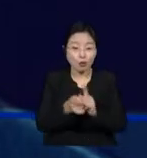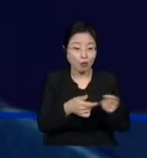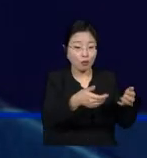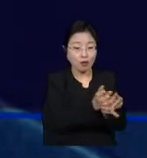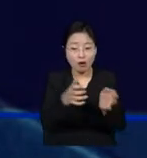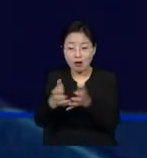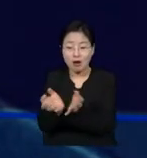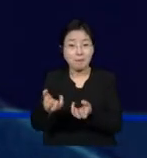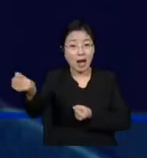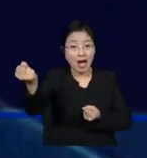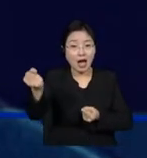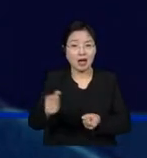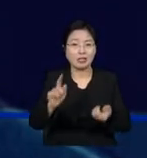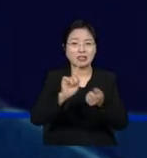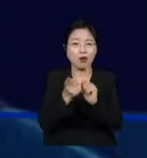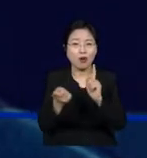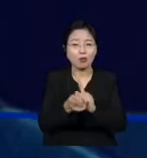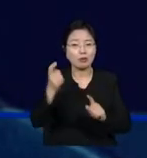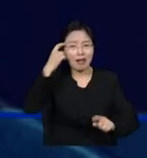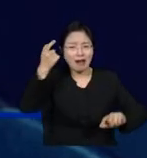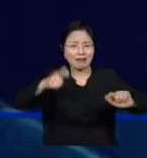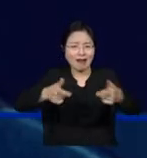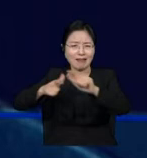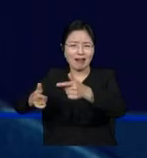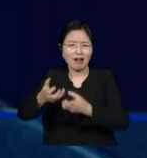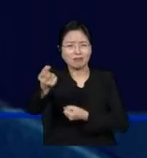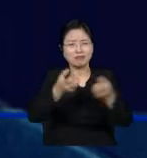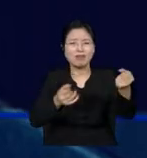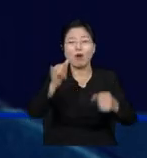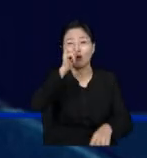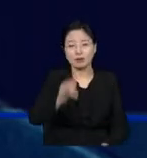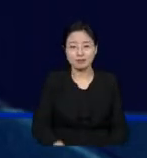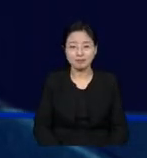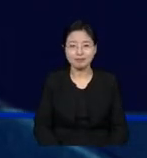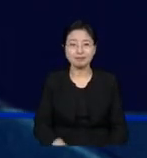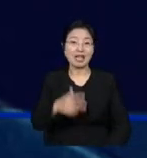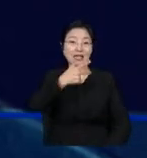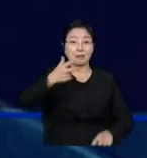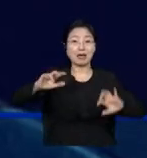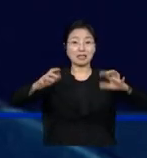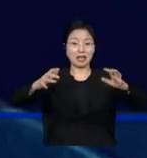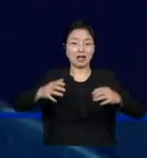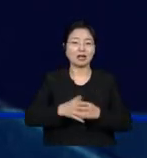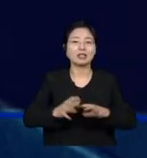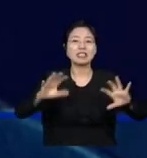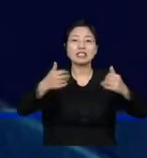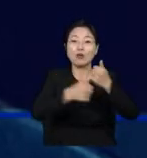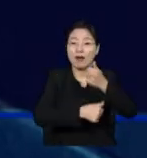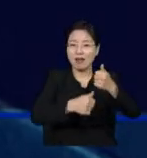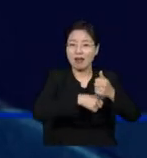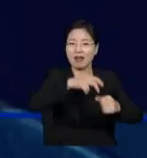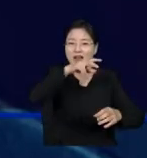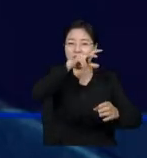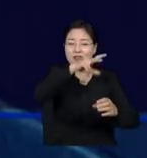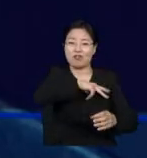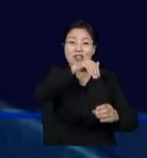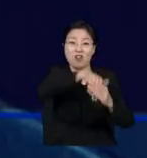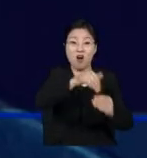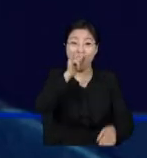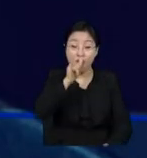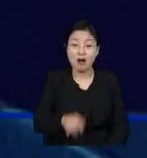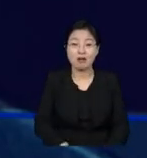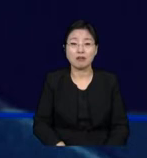United States. And like I said, in Denmark, the election this week to parliament was marred by media campaigns against certain